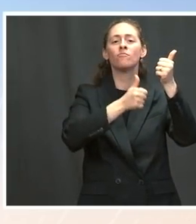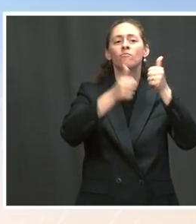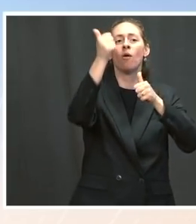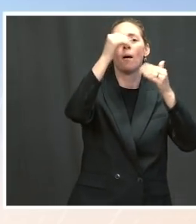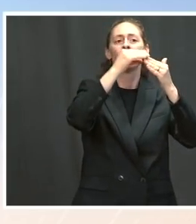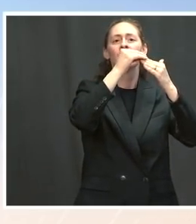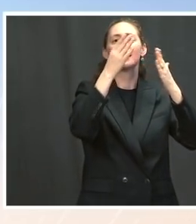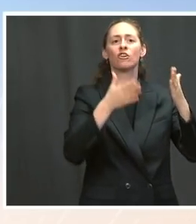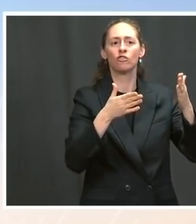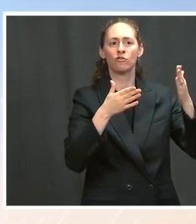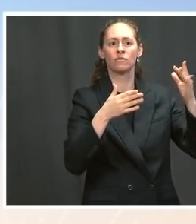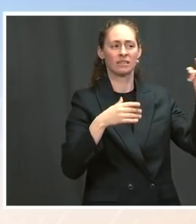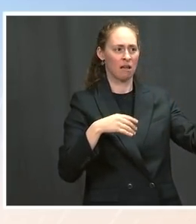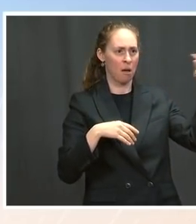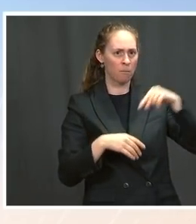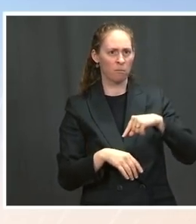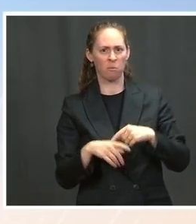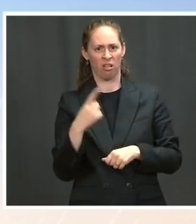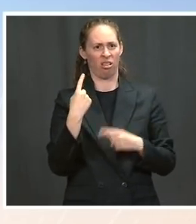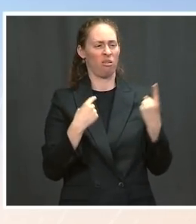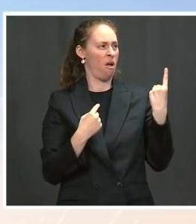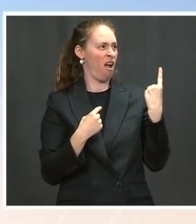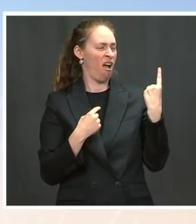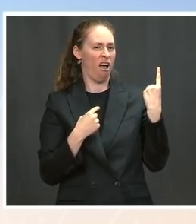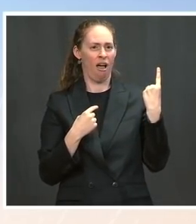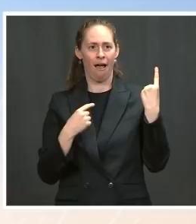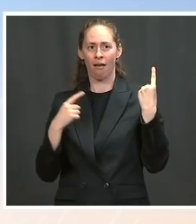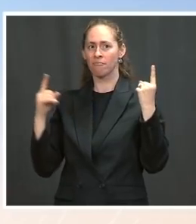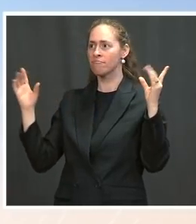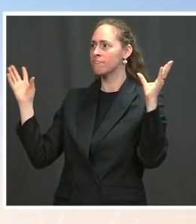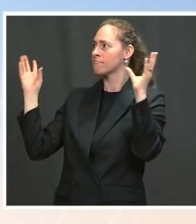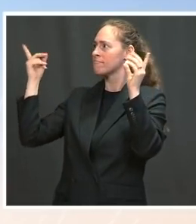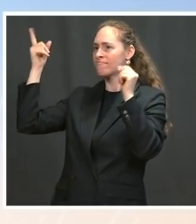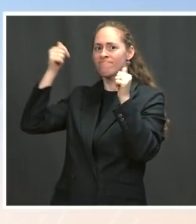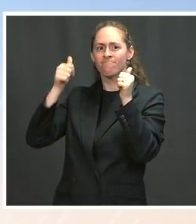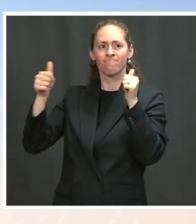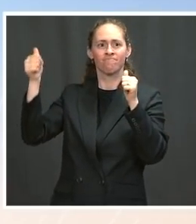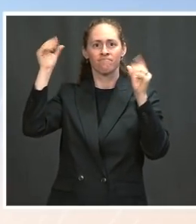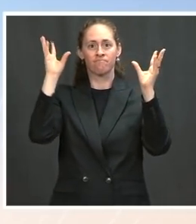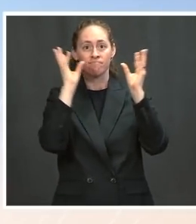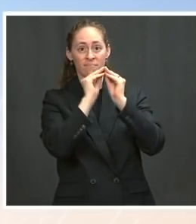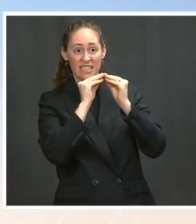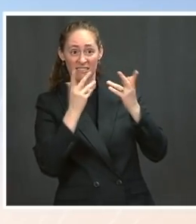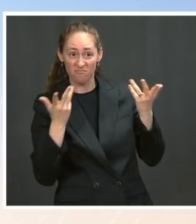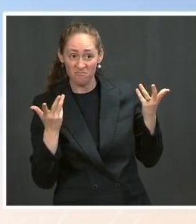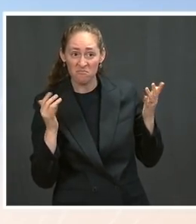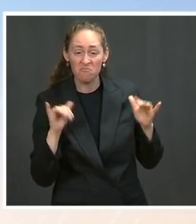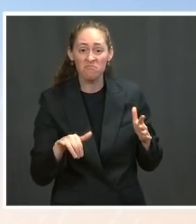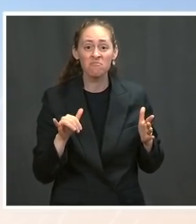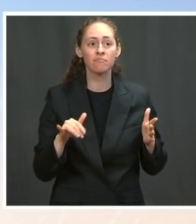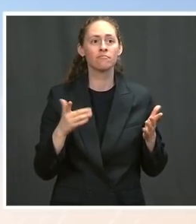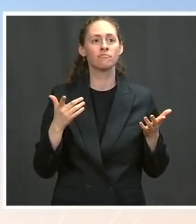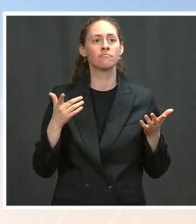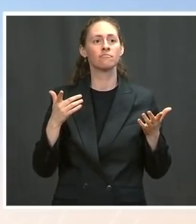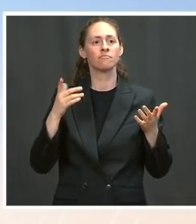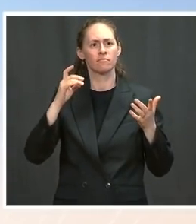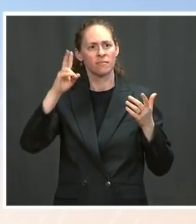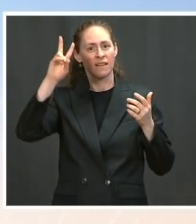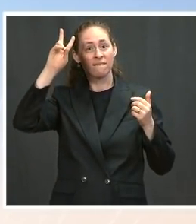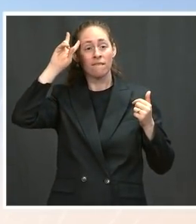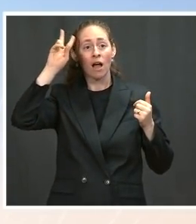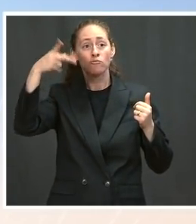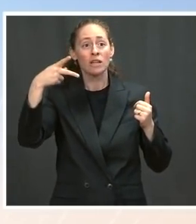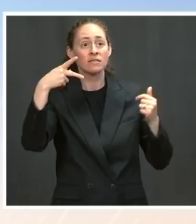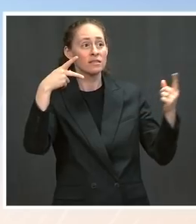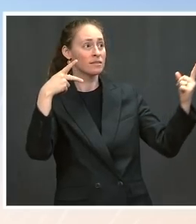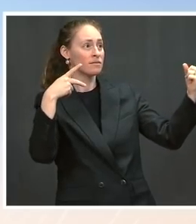-person bilateral head of state meeting. It was Vice President Kamala Harris who greeted the Prime Minister.